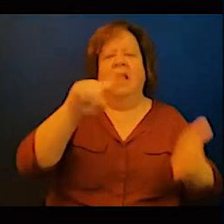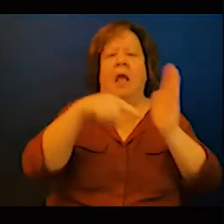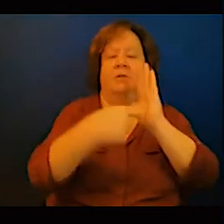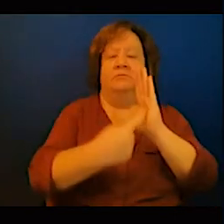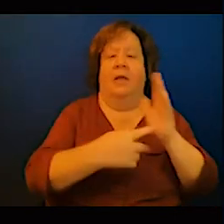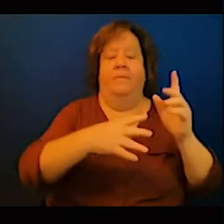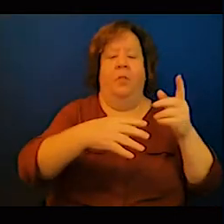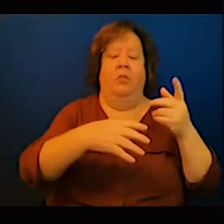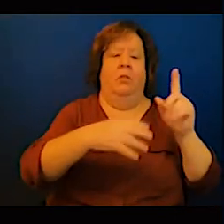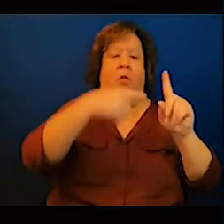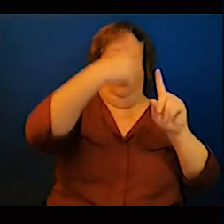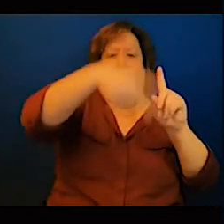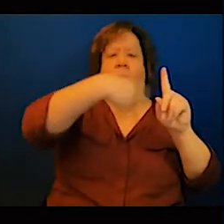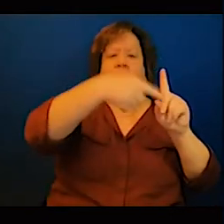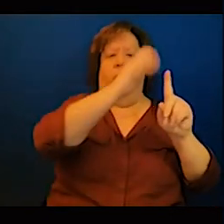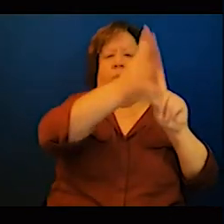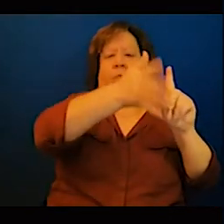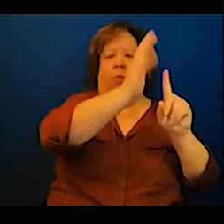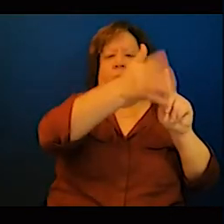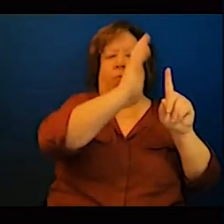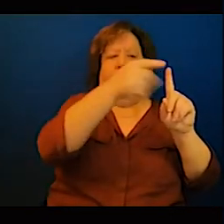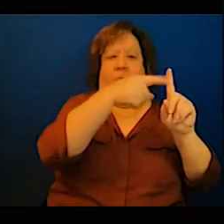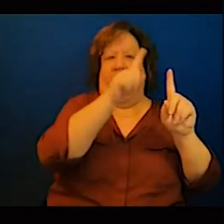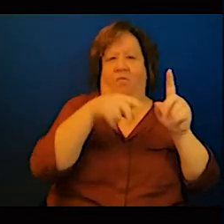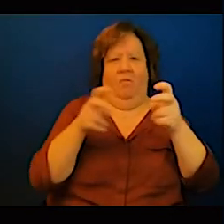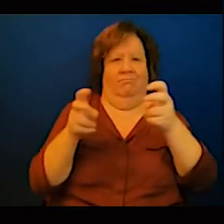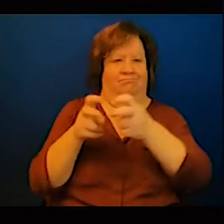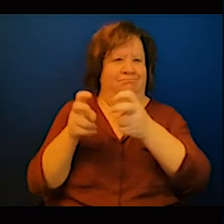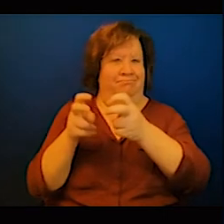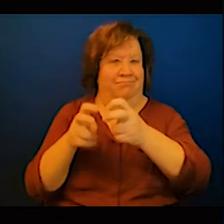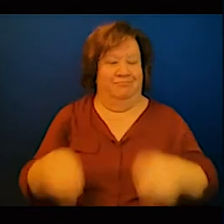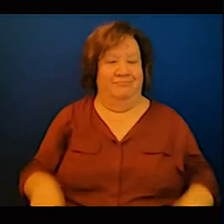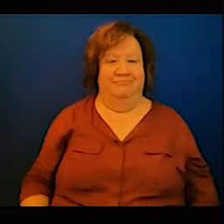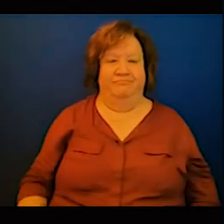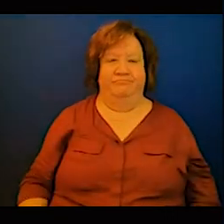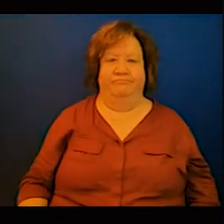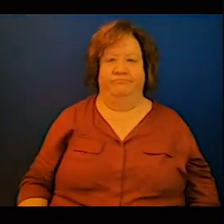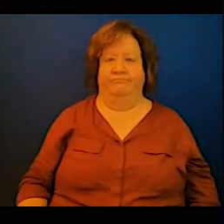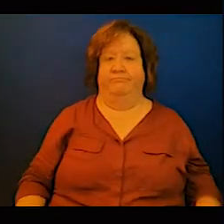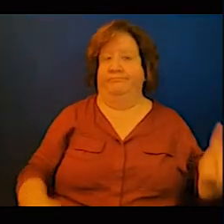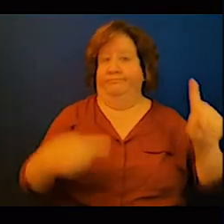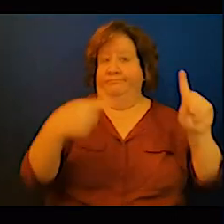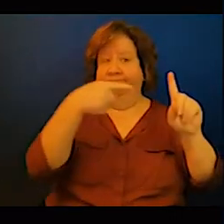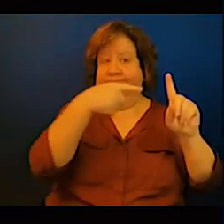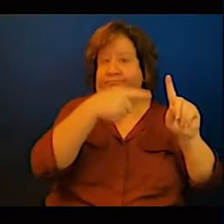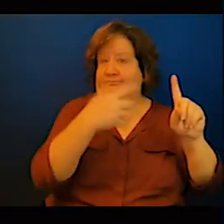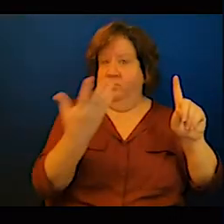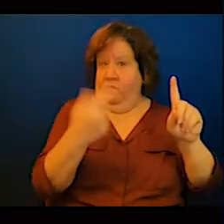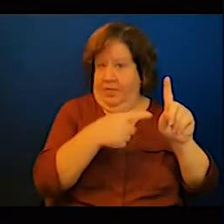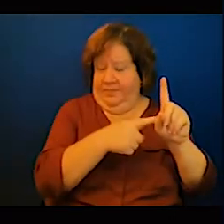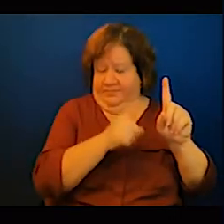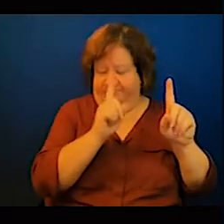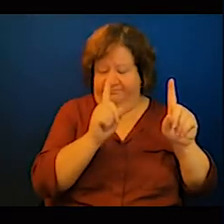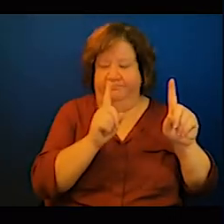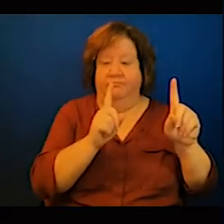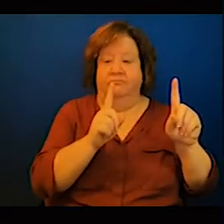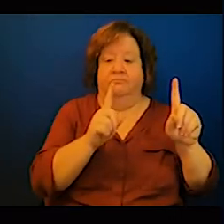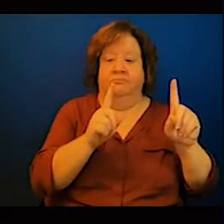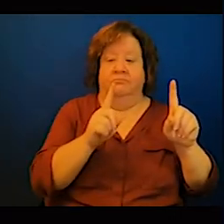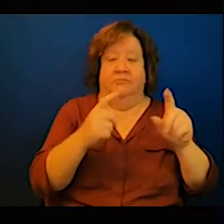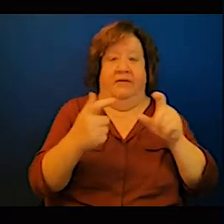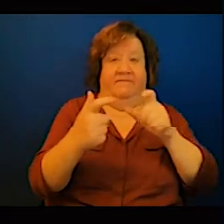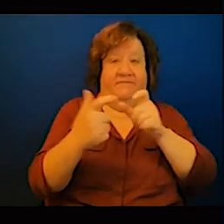investor willing to invest they are secure by the fact that the first loss will be absorbed